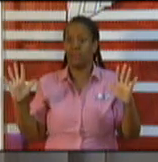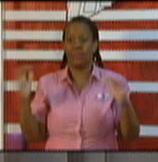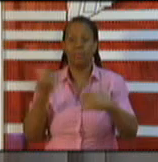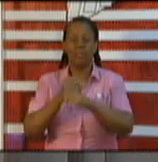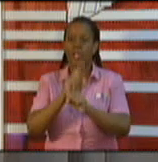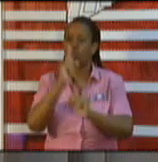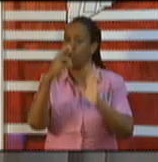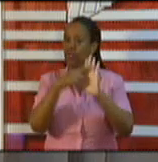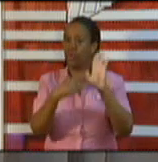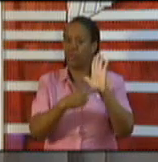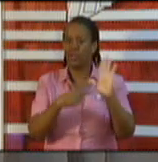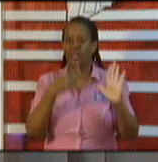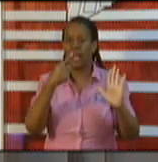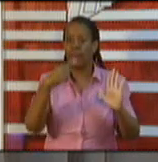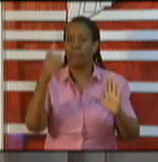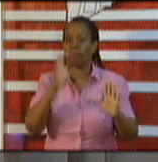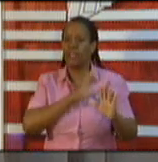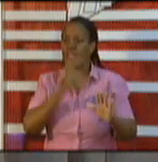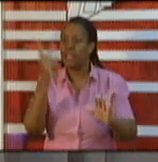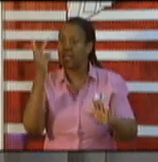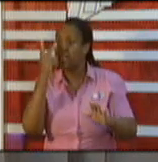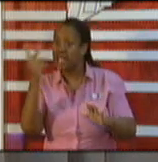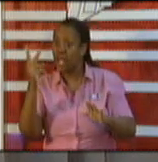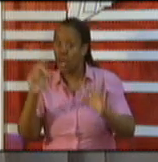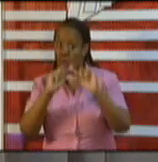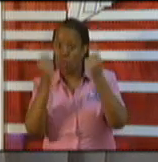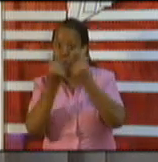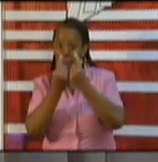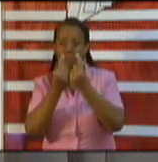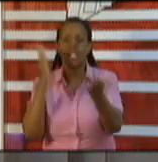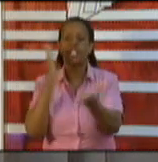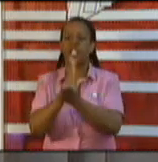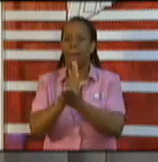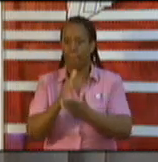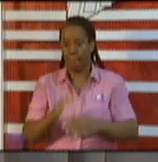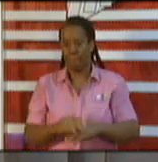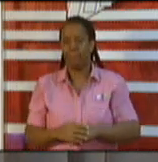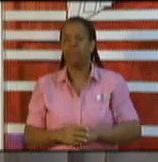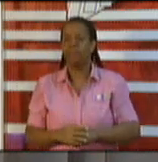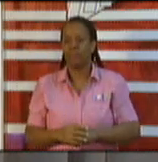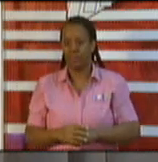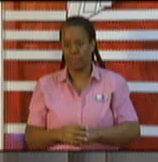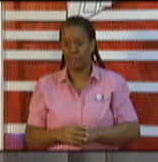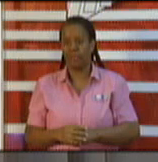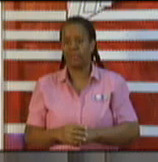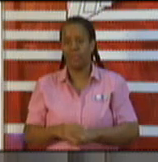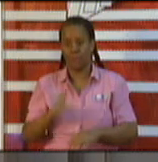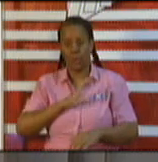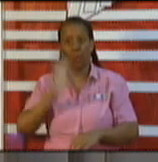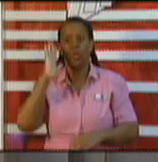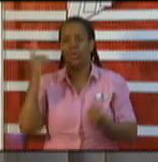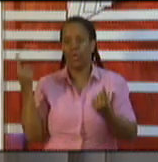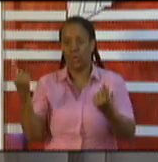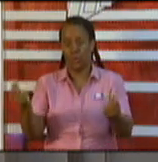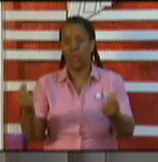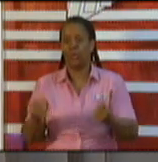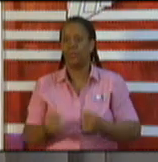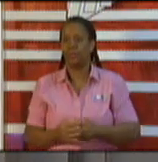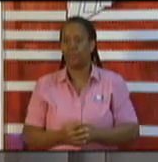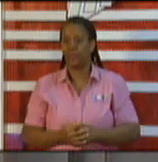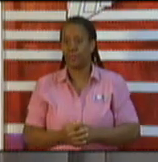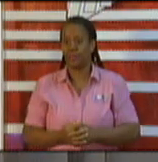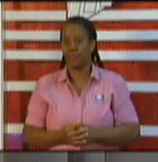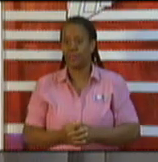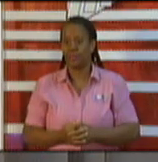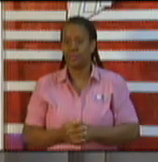and you can't expect the Trinidad and Tobago Police Service to do the necessary enforcement. In the first instance, they will